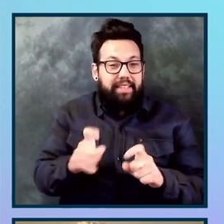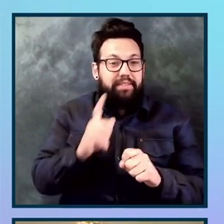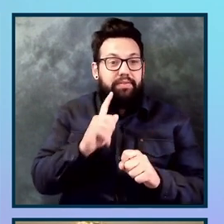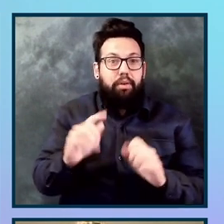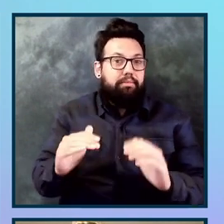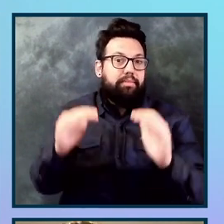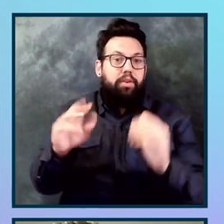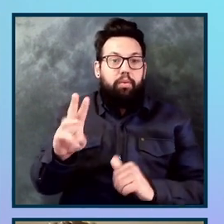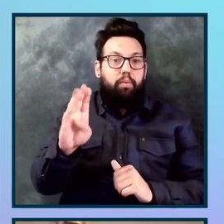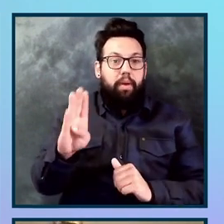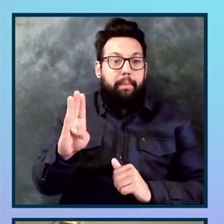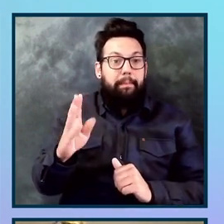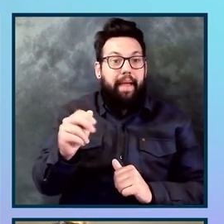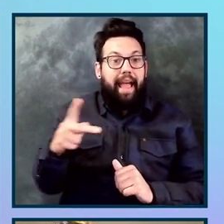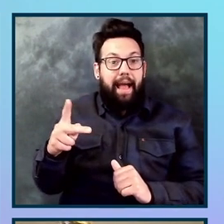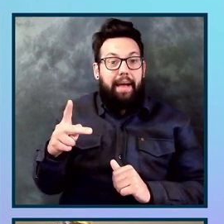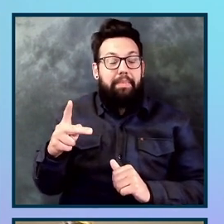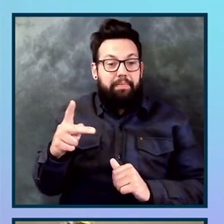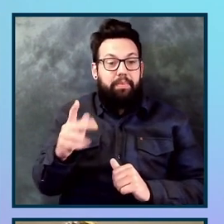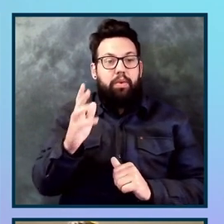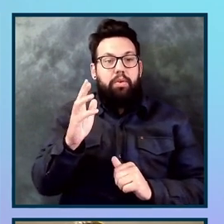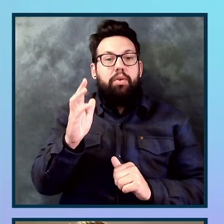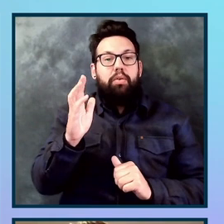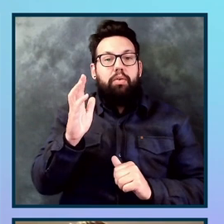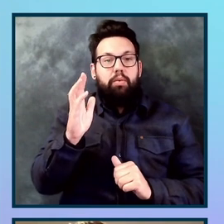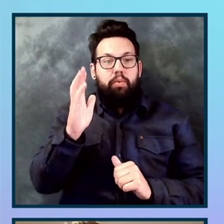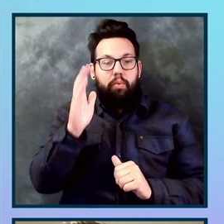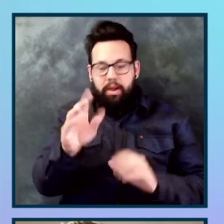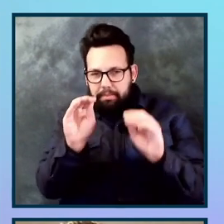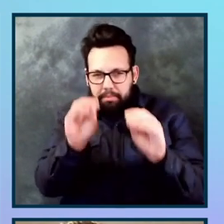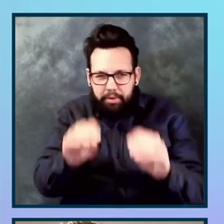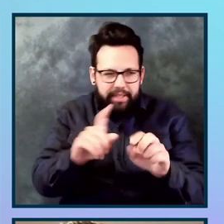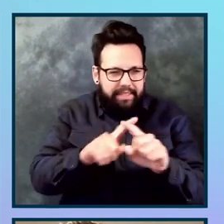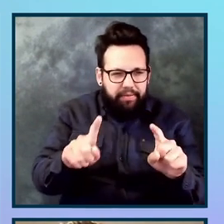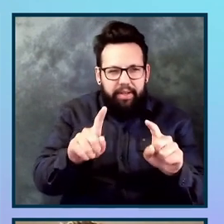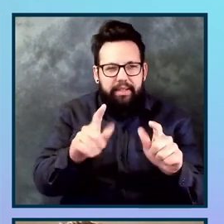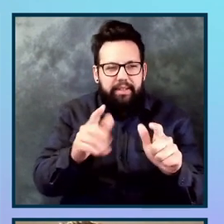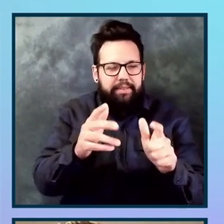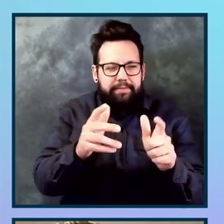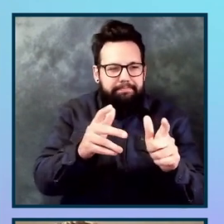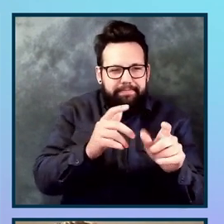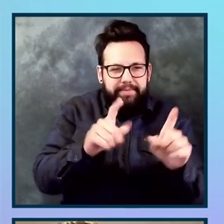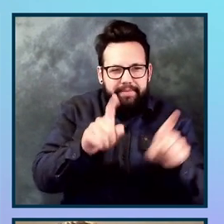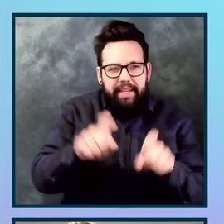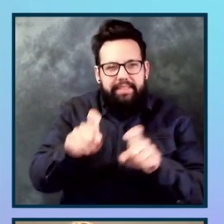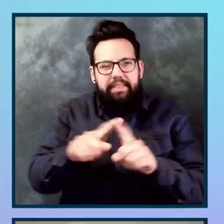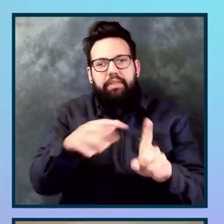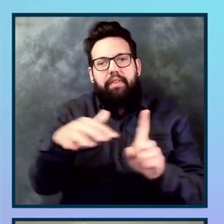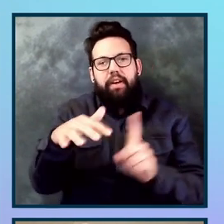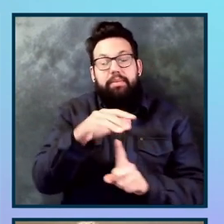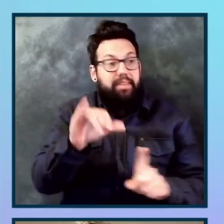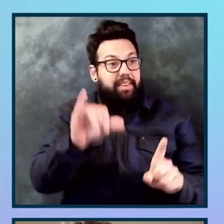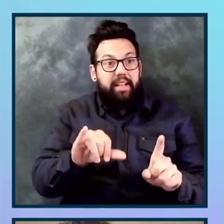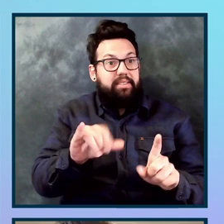inherently putting that app into various states. So it's always great to have axe run. So, um, just straight up out of the box axe core. I'm